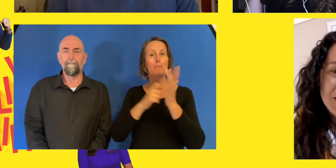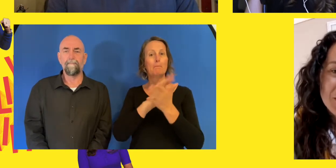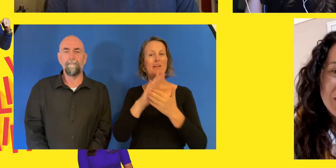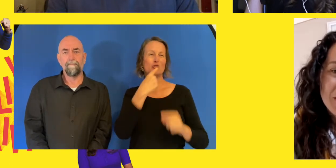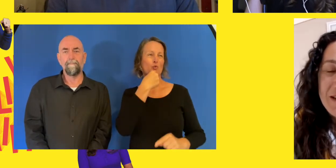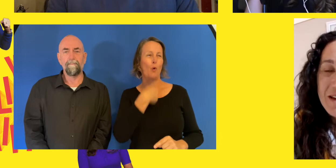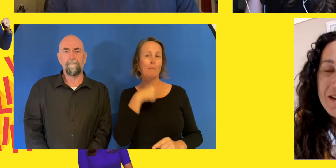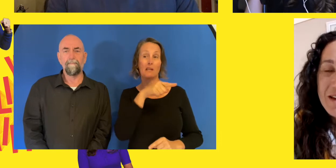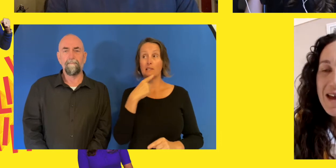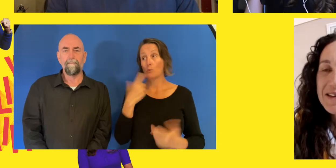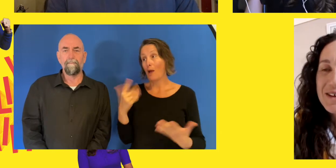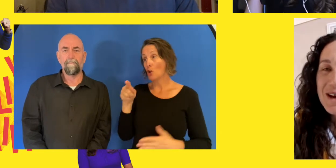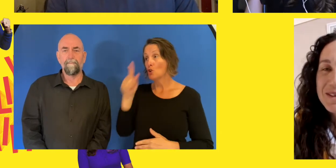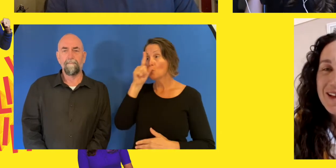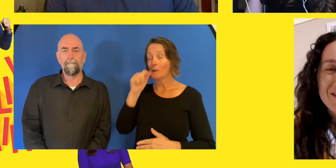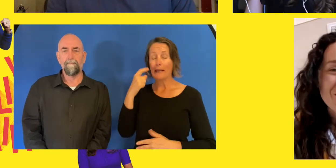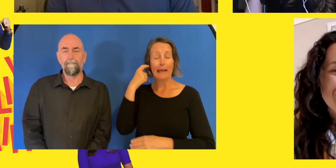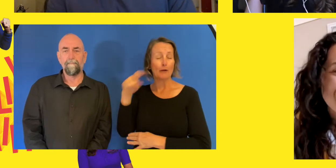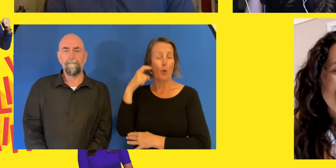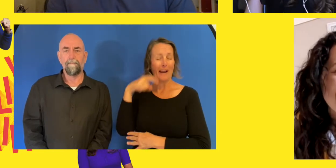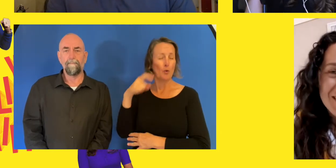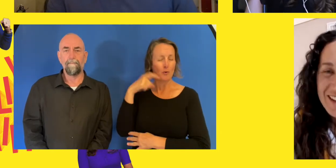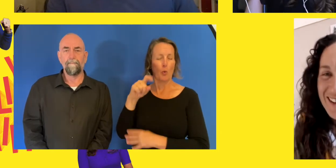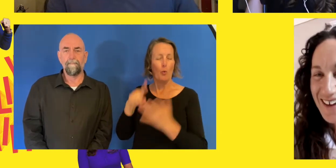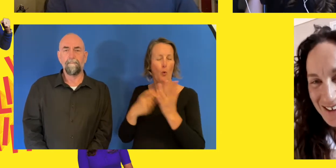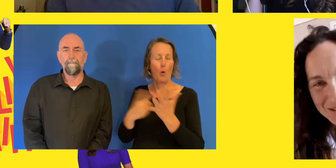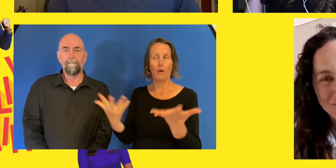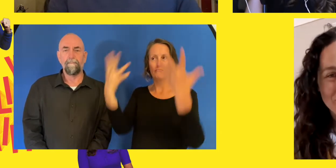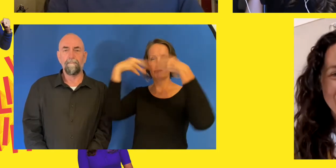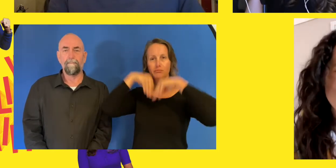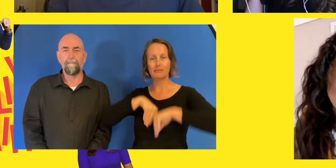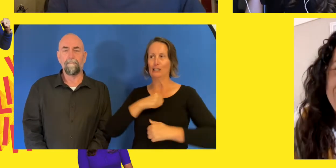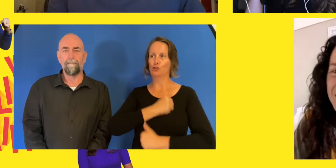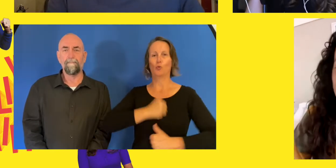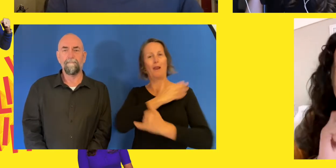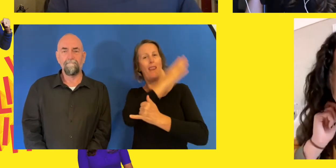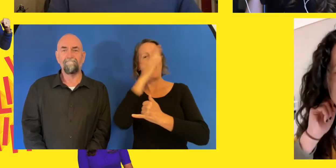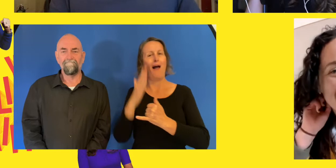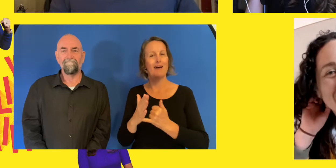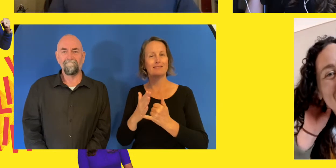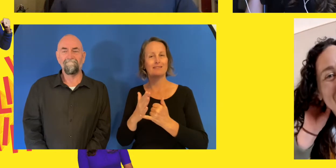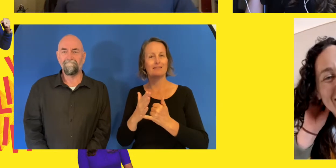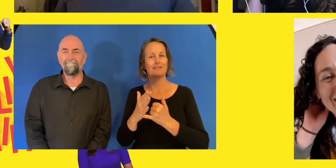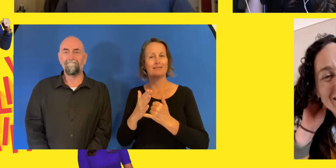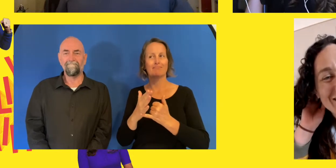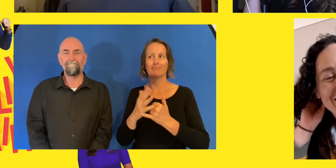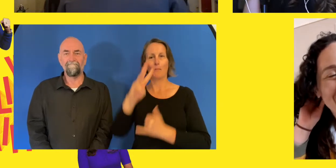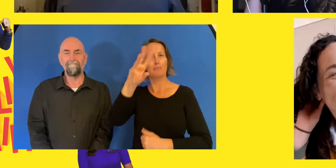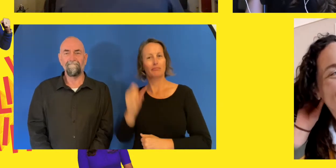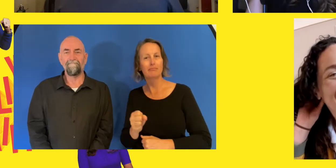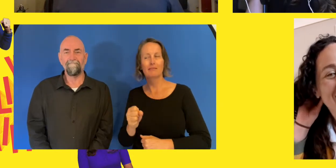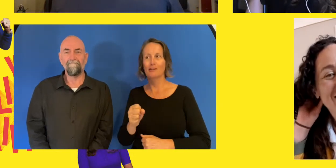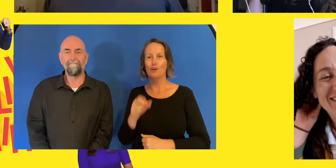Paralympian as well. And I'm glad I took his advice. I try to, he's, he's kind of smart. Yeah.